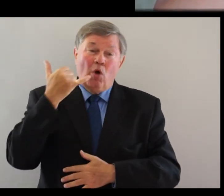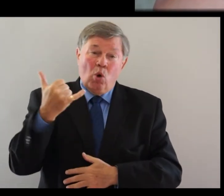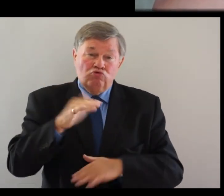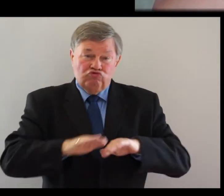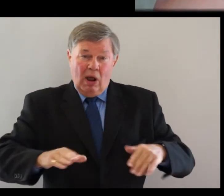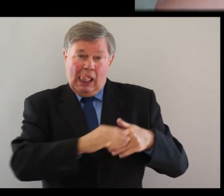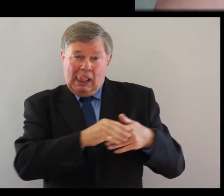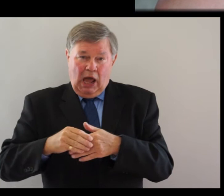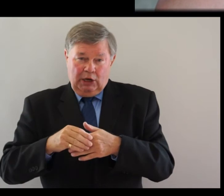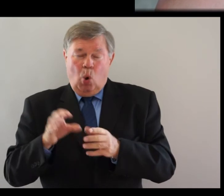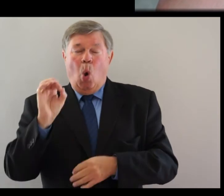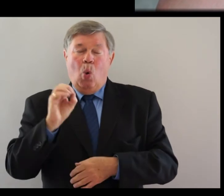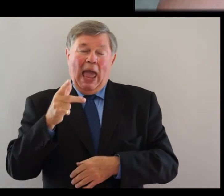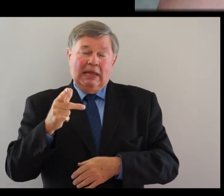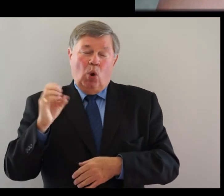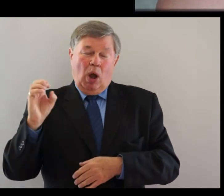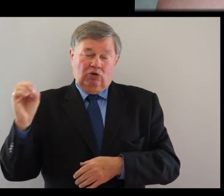1111. without